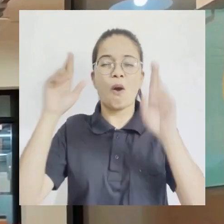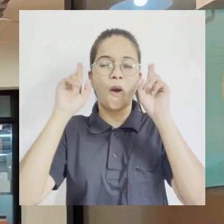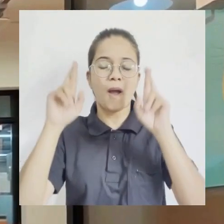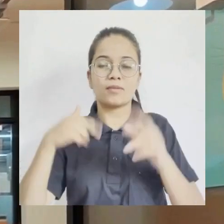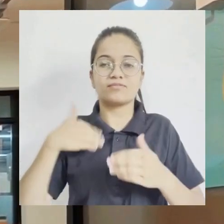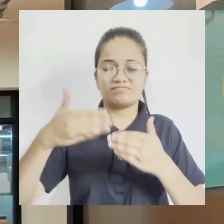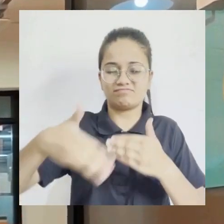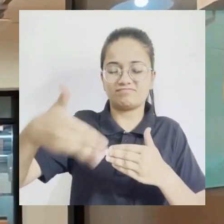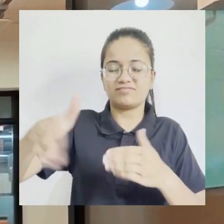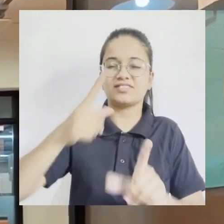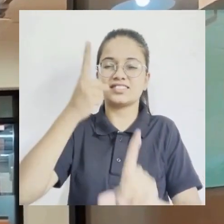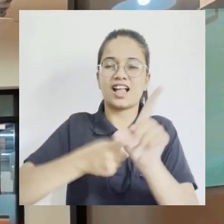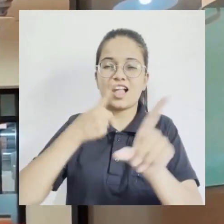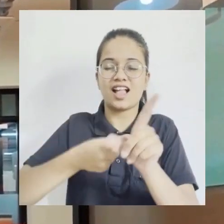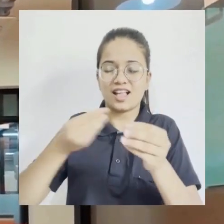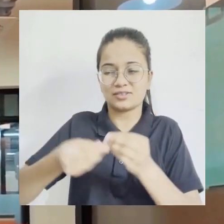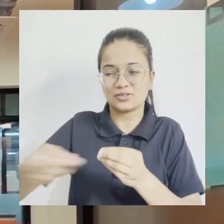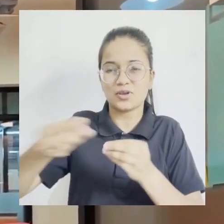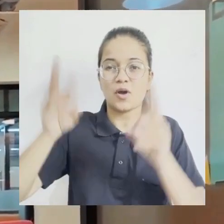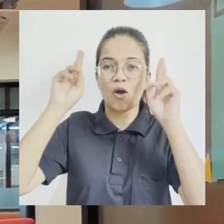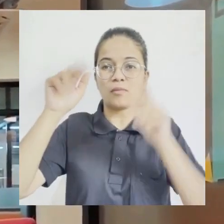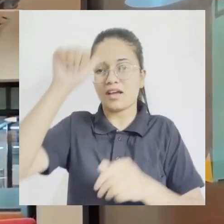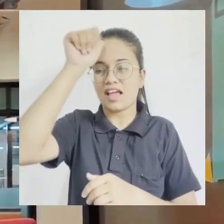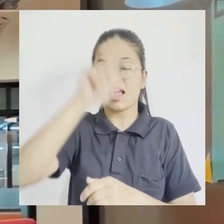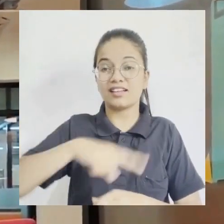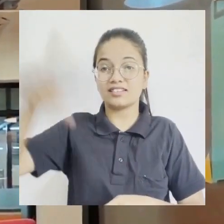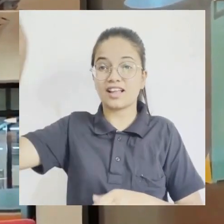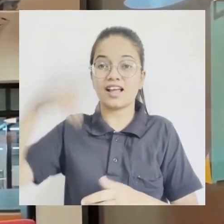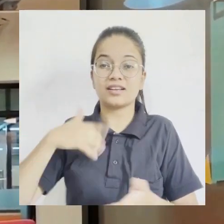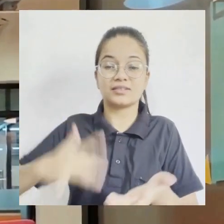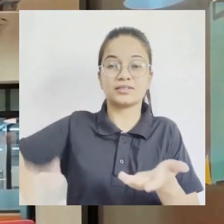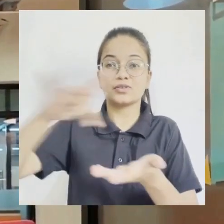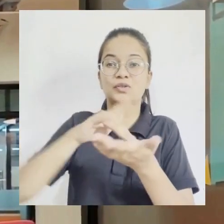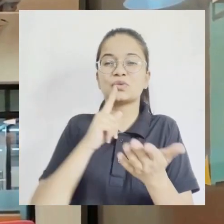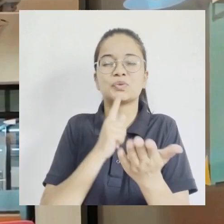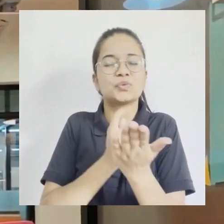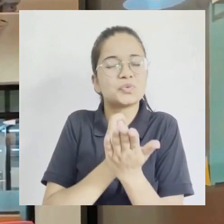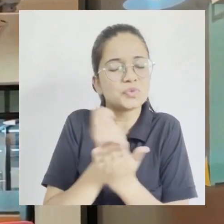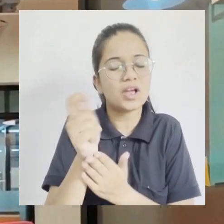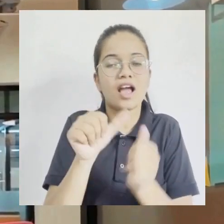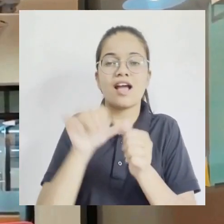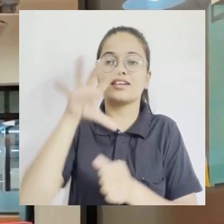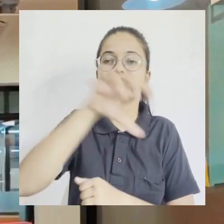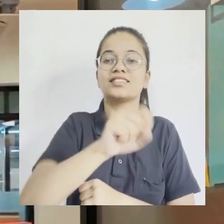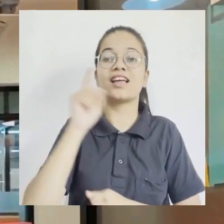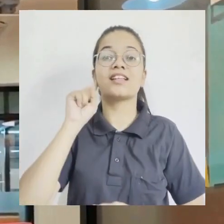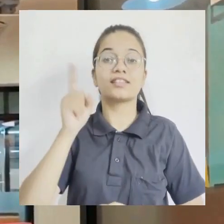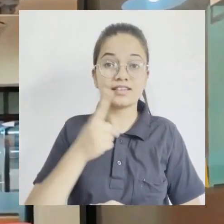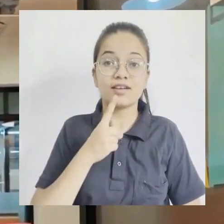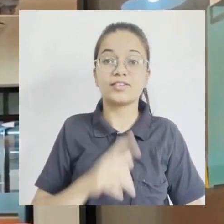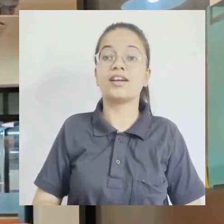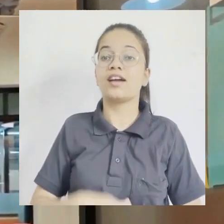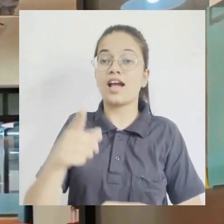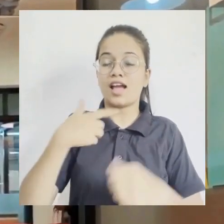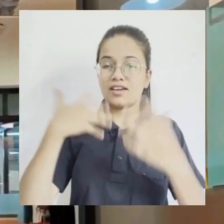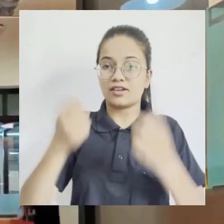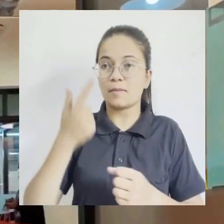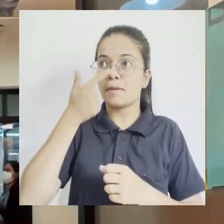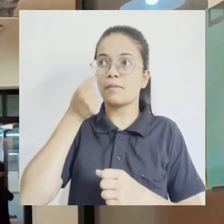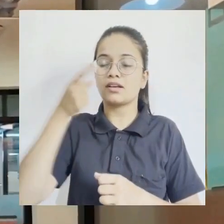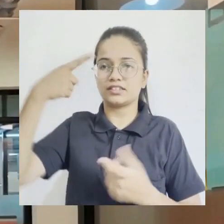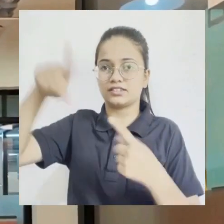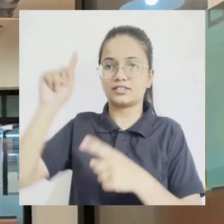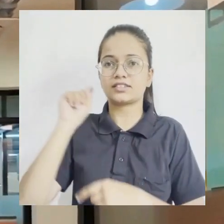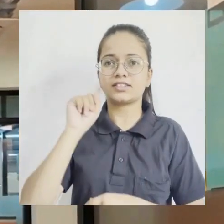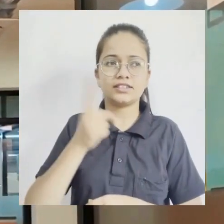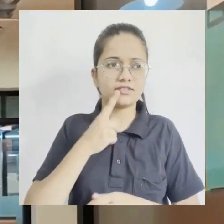do over the next few years is to make India a place that is truly accessible to the deaf. Parents can understand